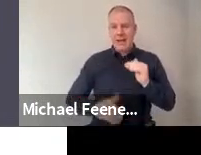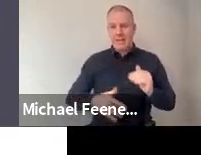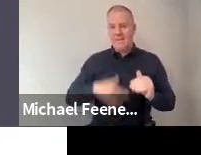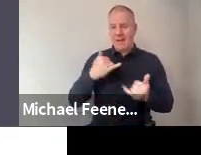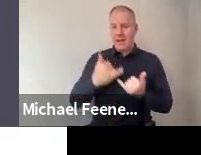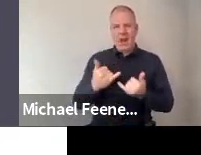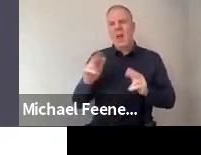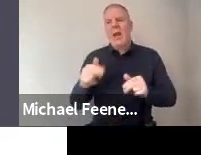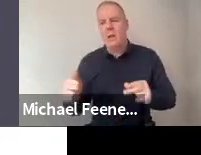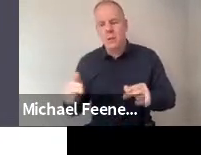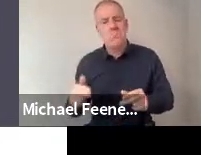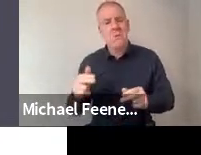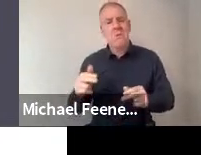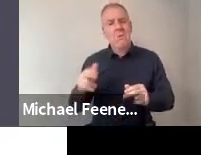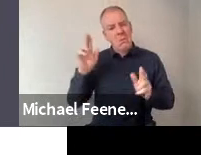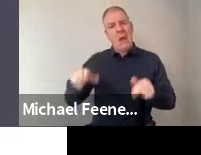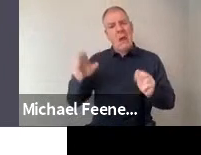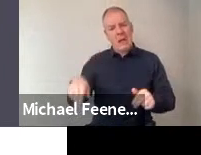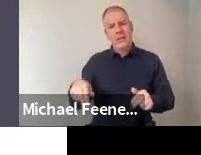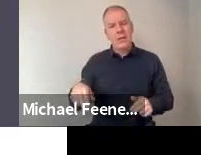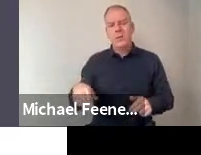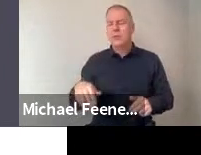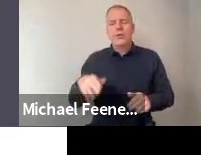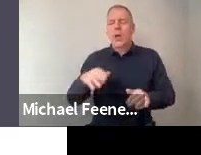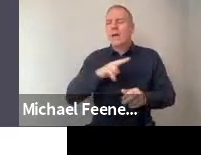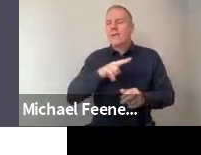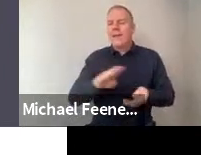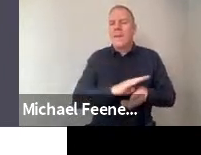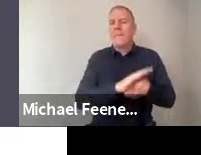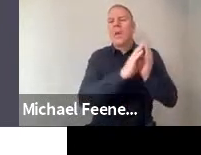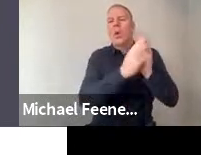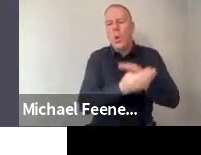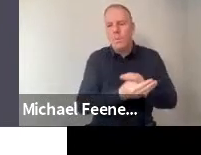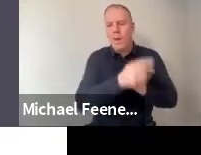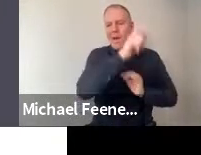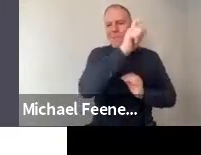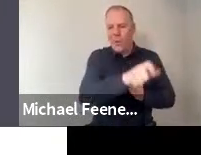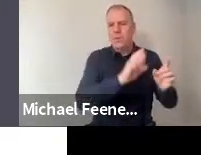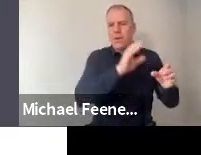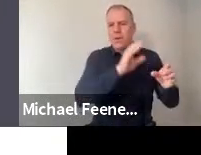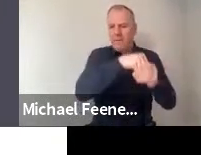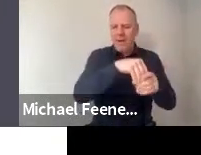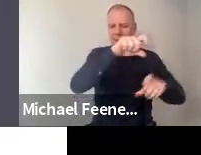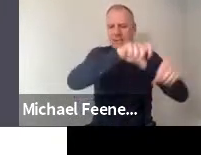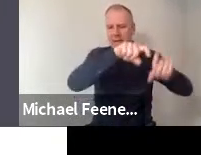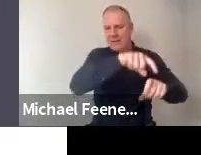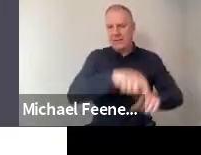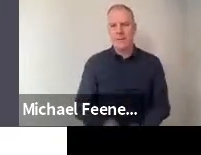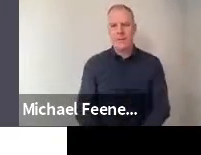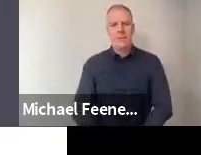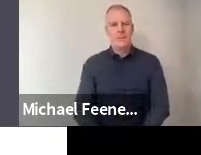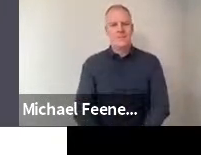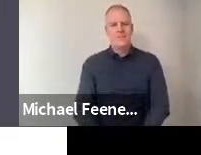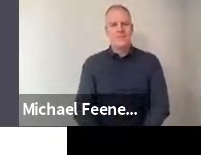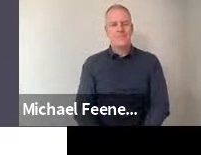person who can do science, just not to be a scientist, that identity. When we dig a bit deeper, we